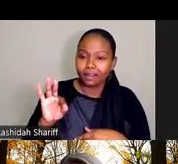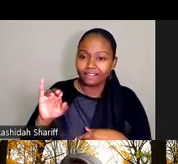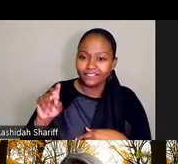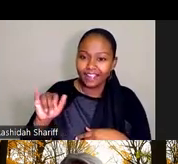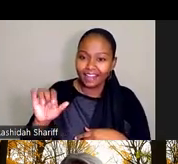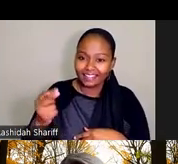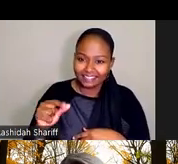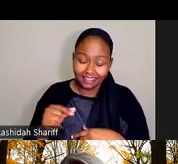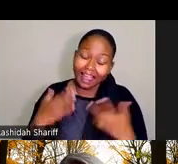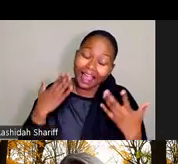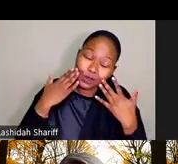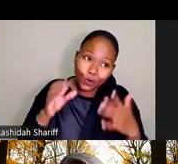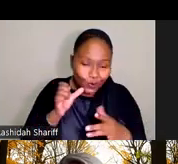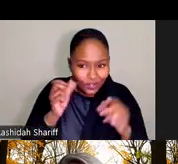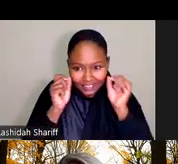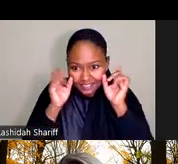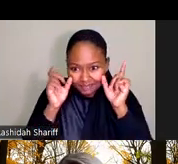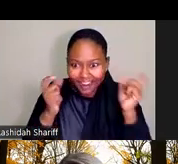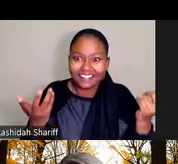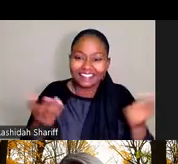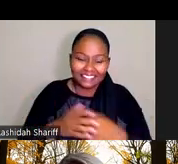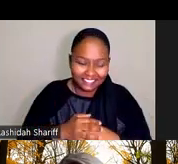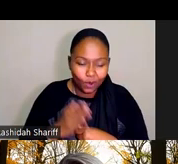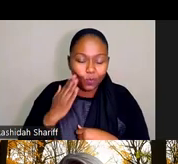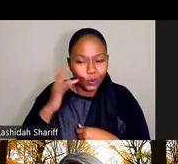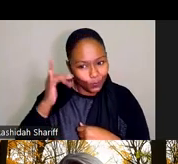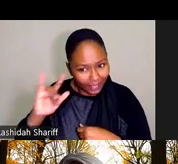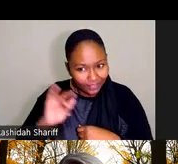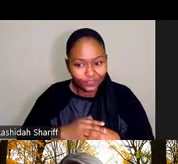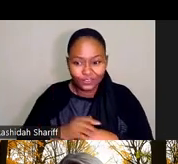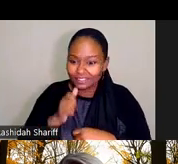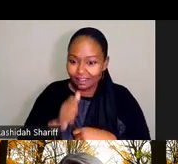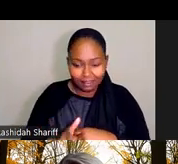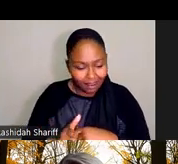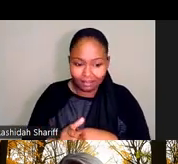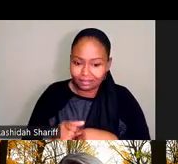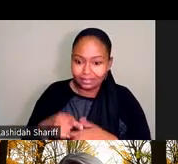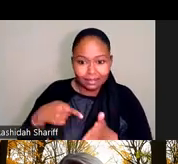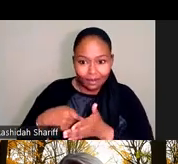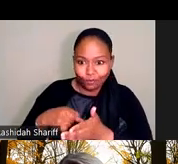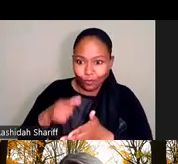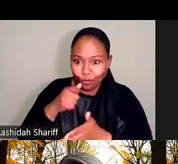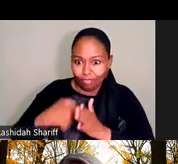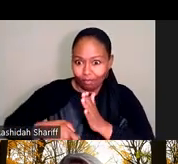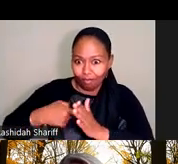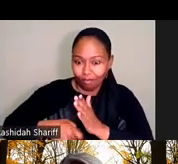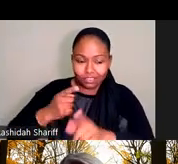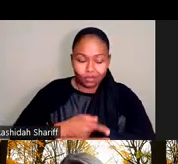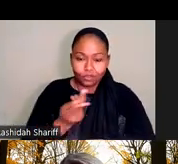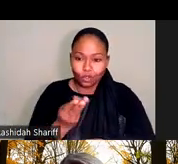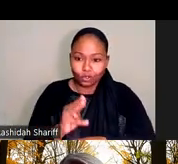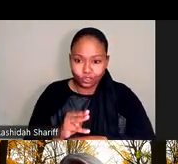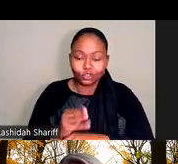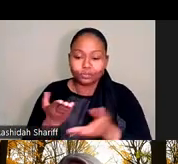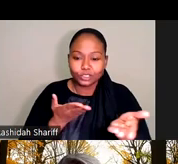this is no surprise to anyone, but we know that Californians cannot afford the cost of long-term services and supports. Many